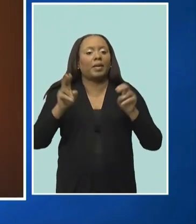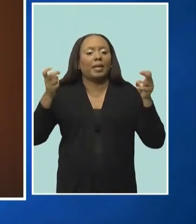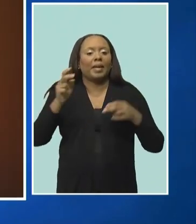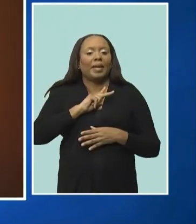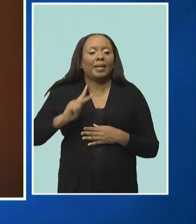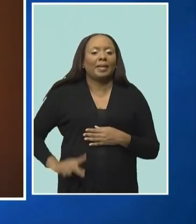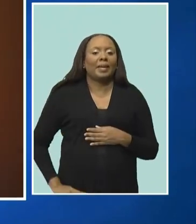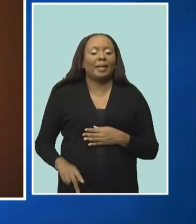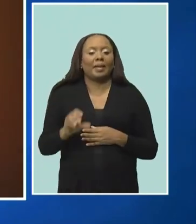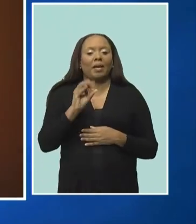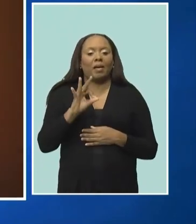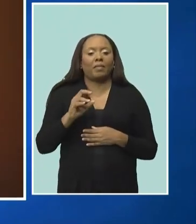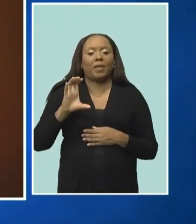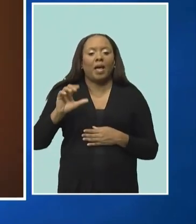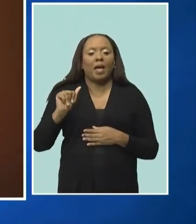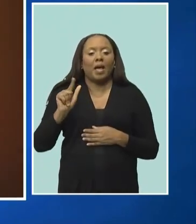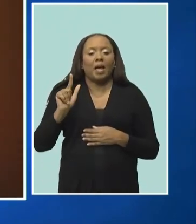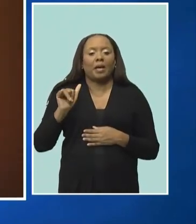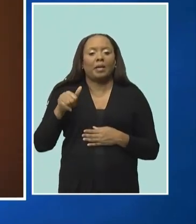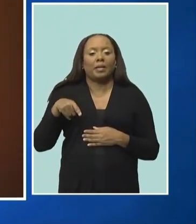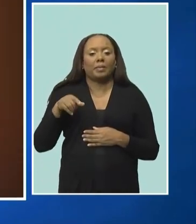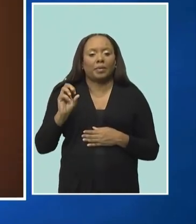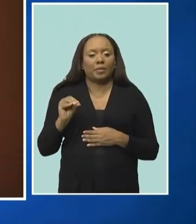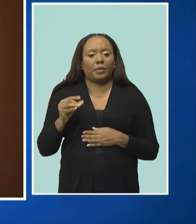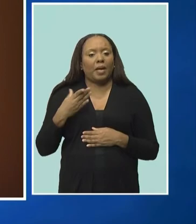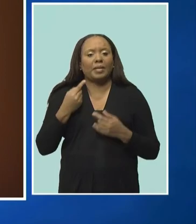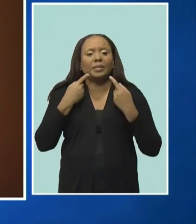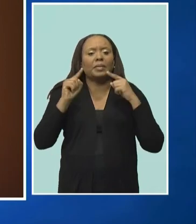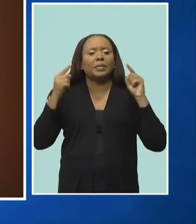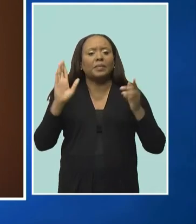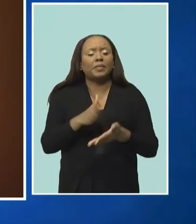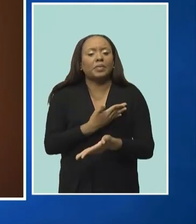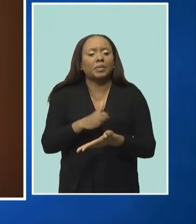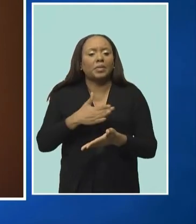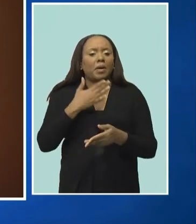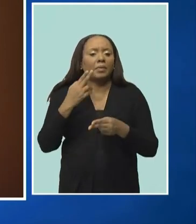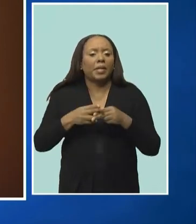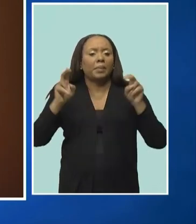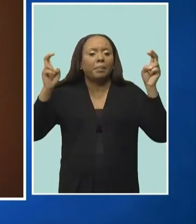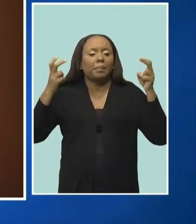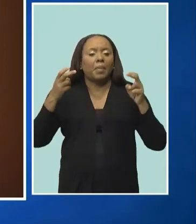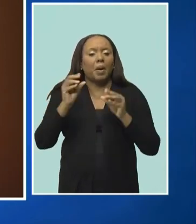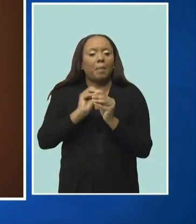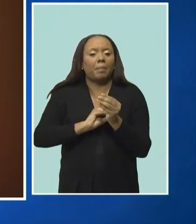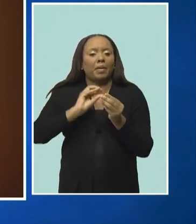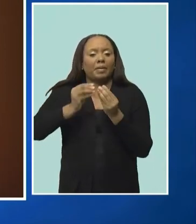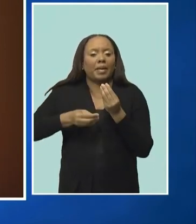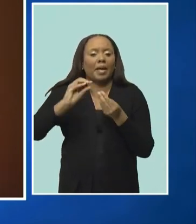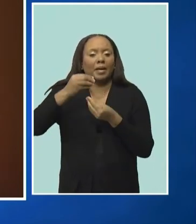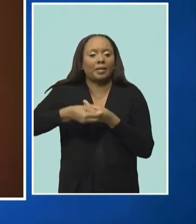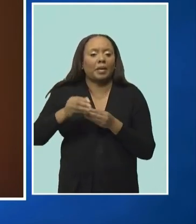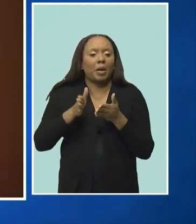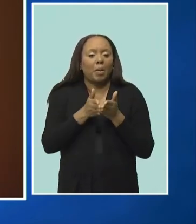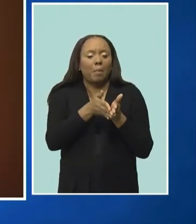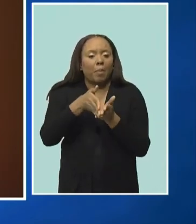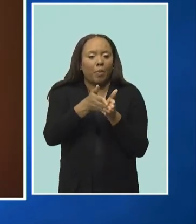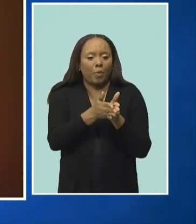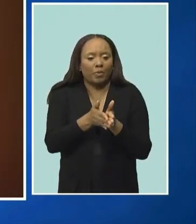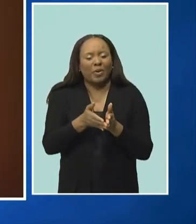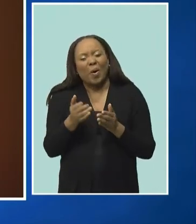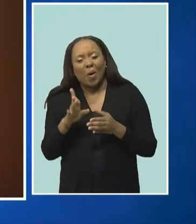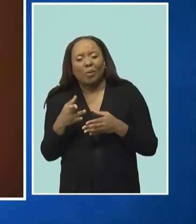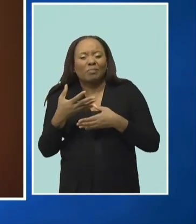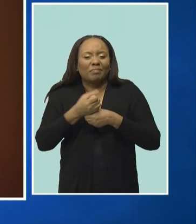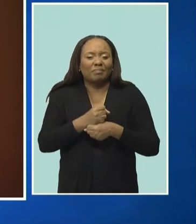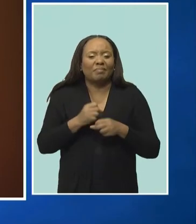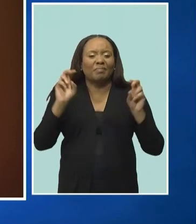1956 hit, The Banana Boat Song, Adeo. He also became a movie star after acting in the film adaptation of the Broadway